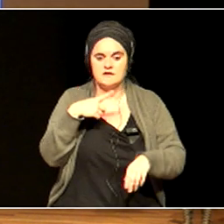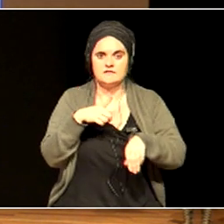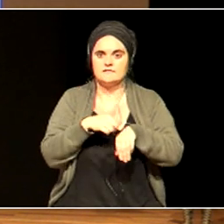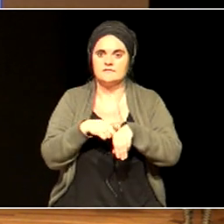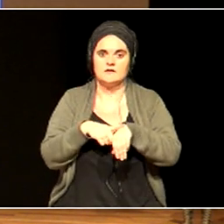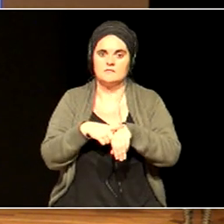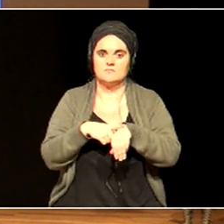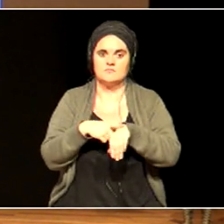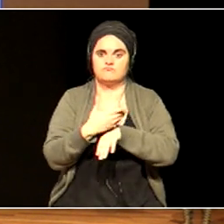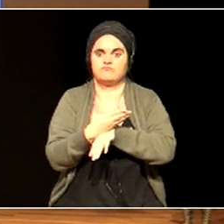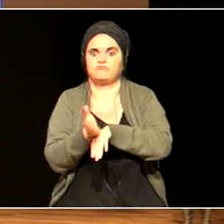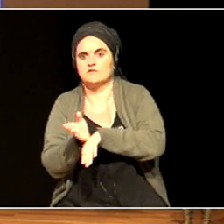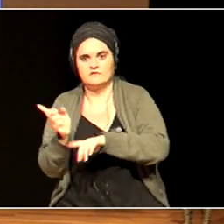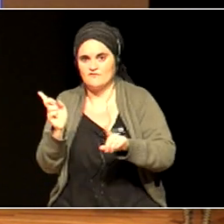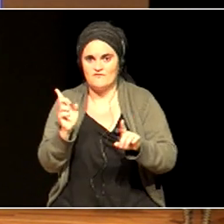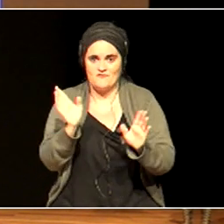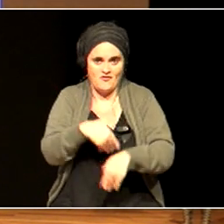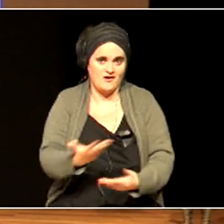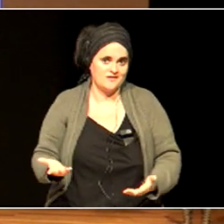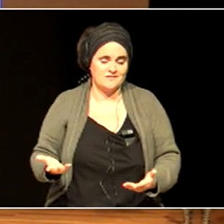because time is being consumed.